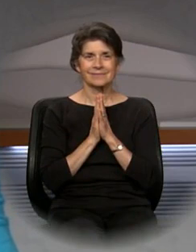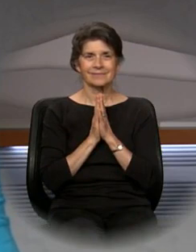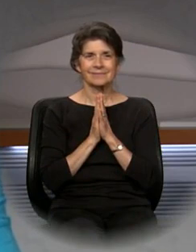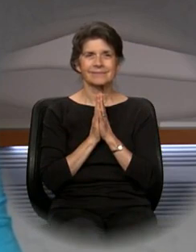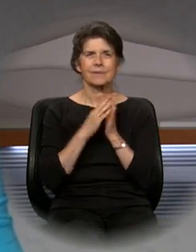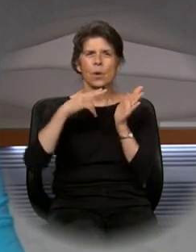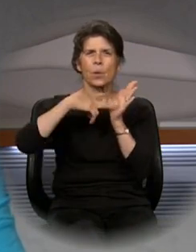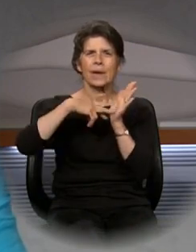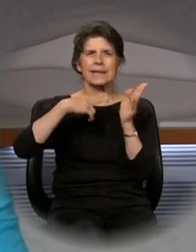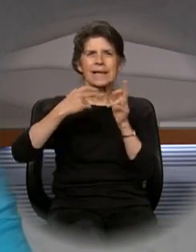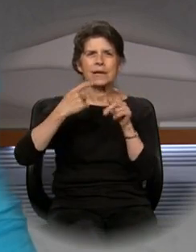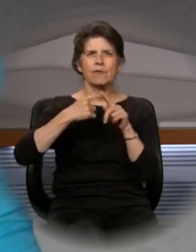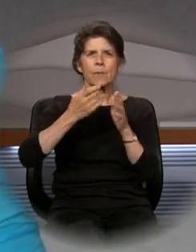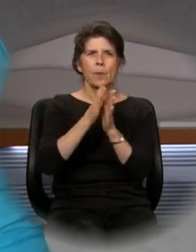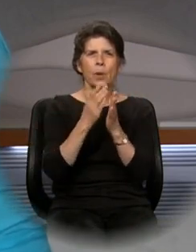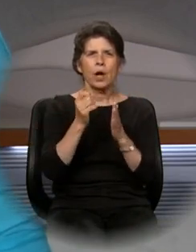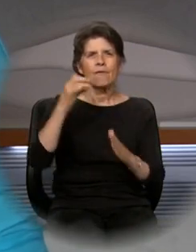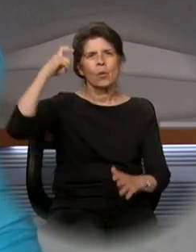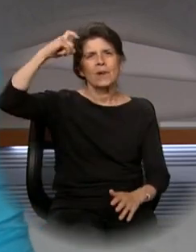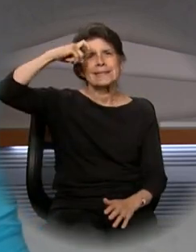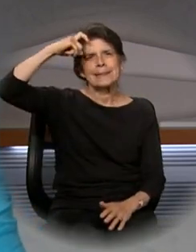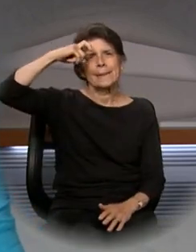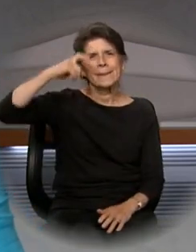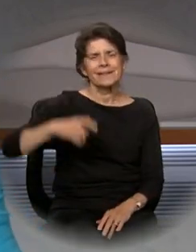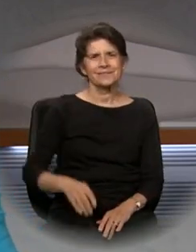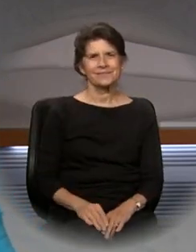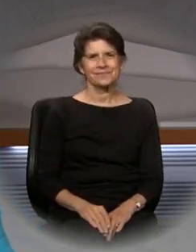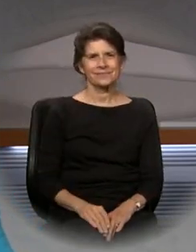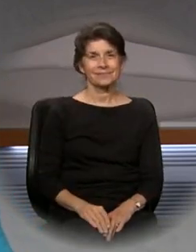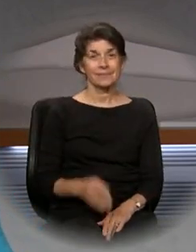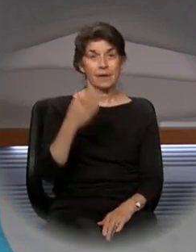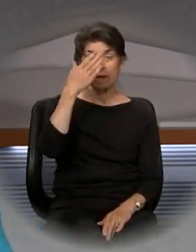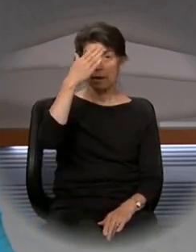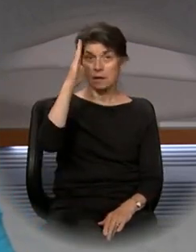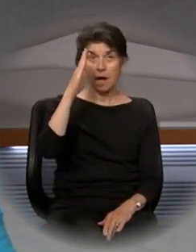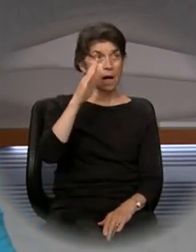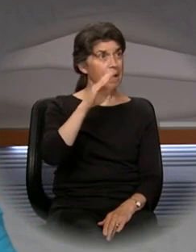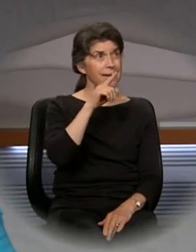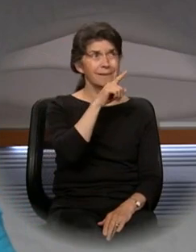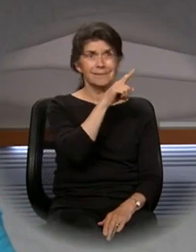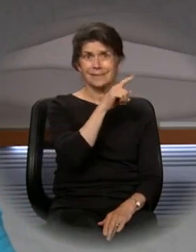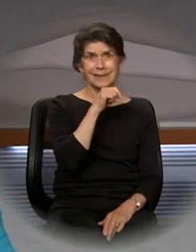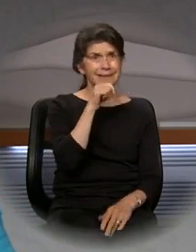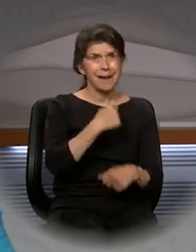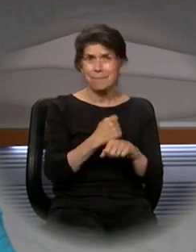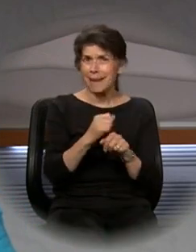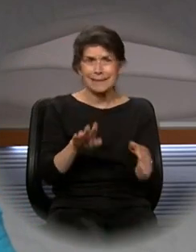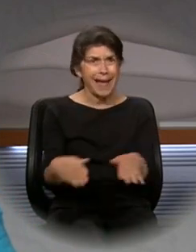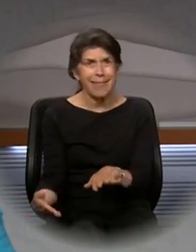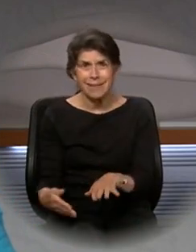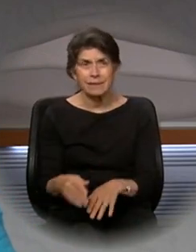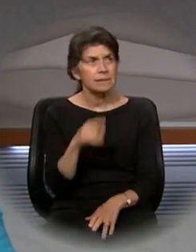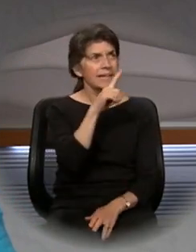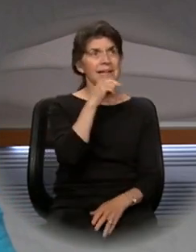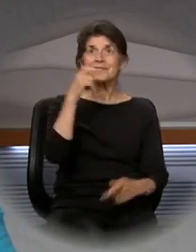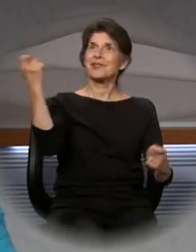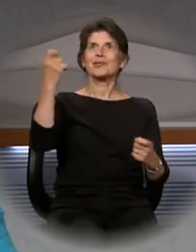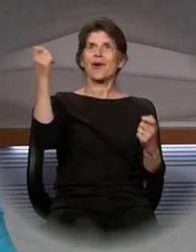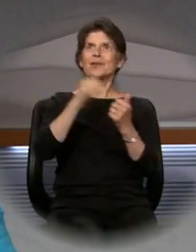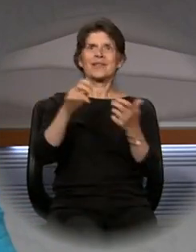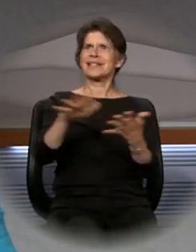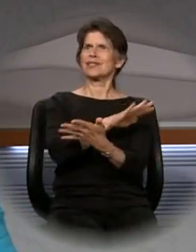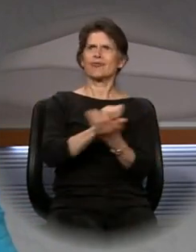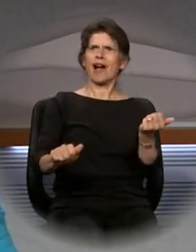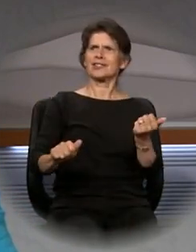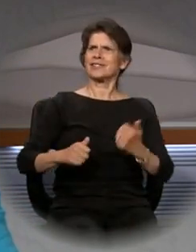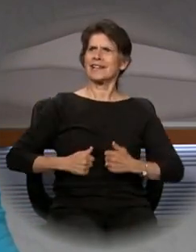A reading from the Book of Wisdom. God did not make death, nor does he rejoice in the destruction